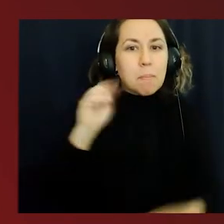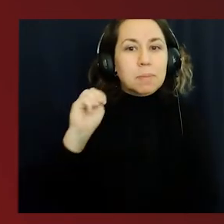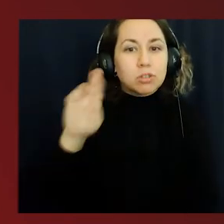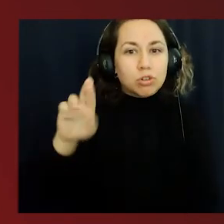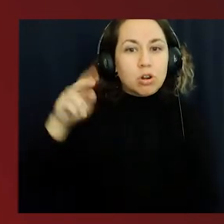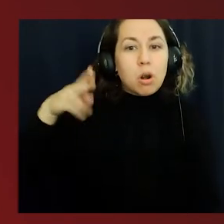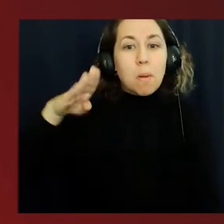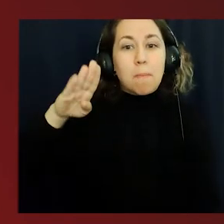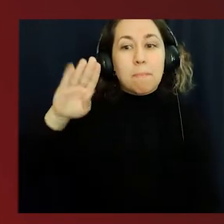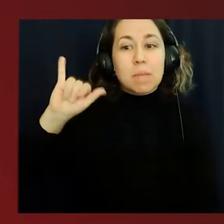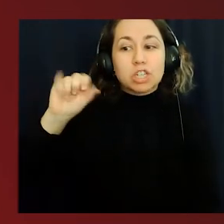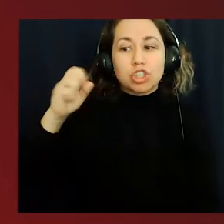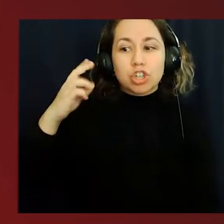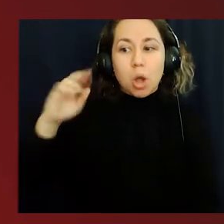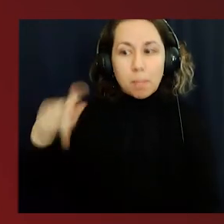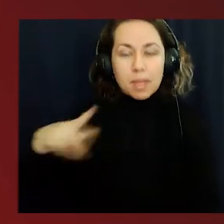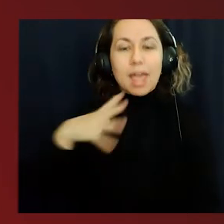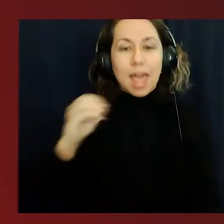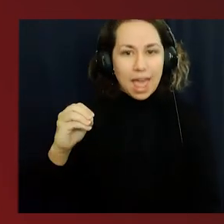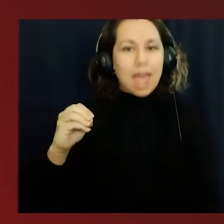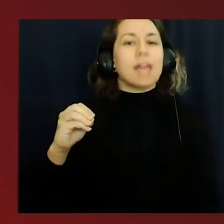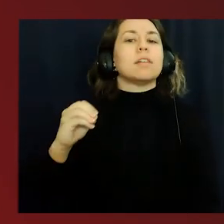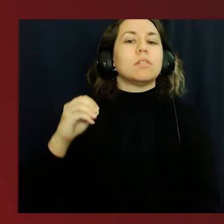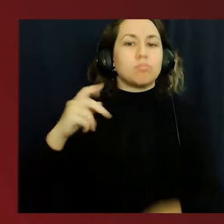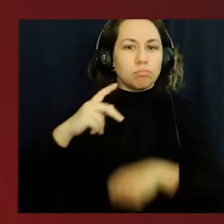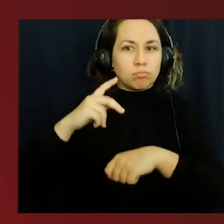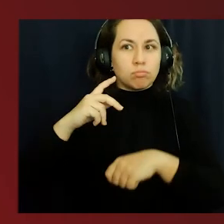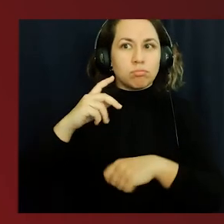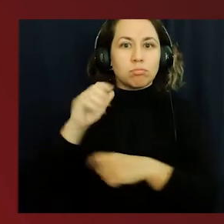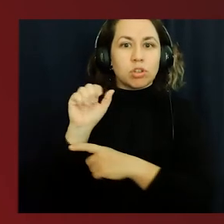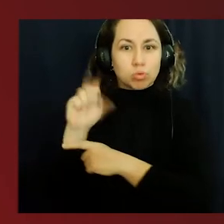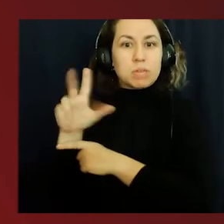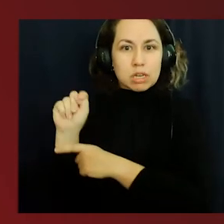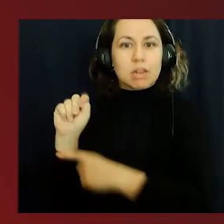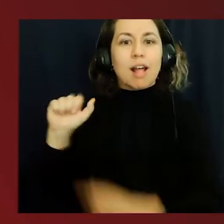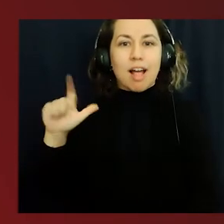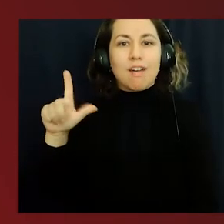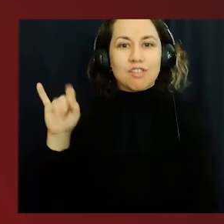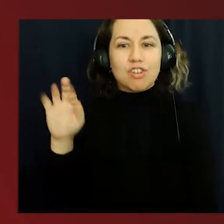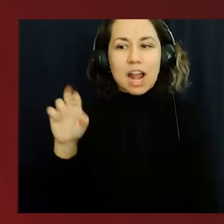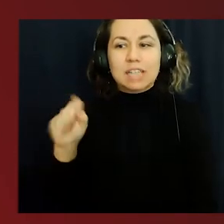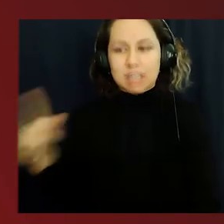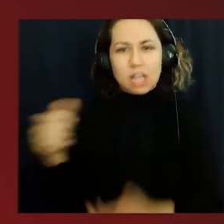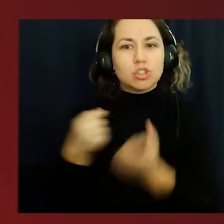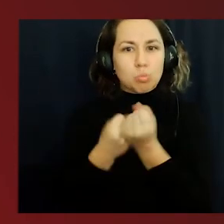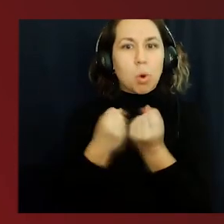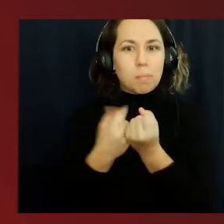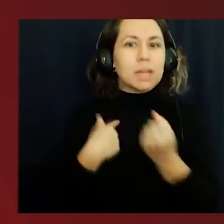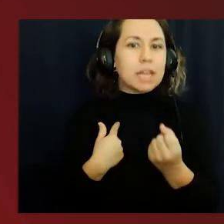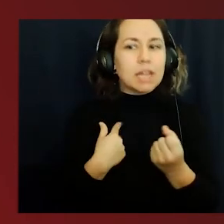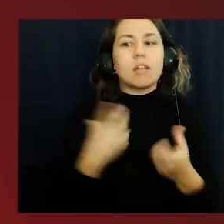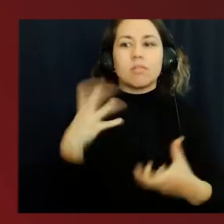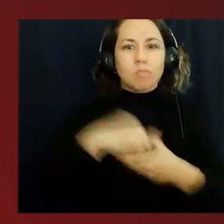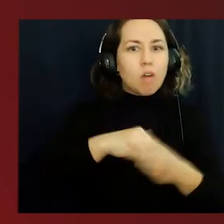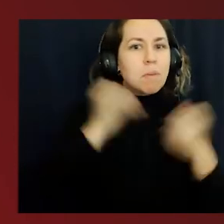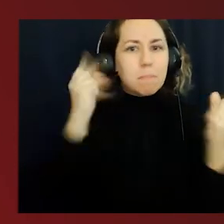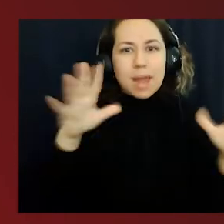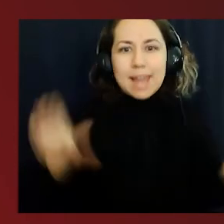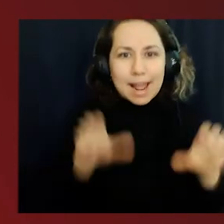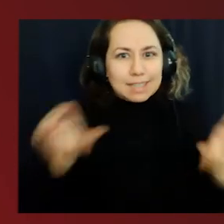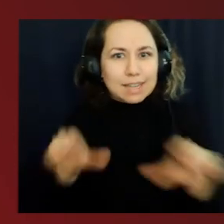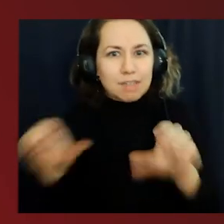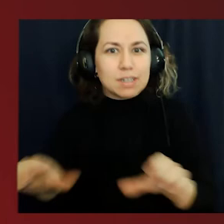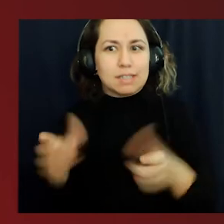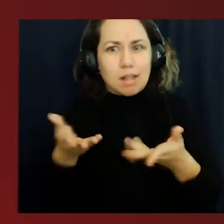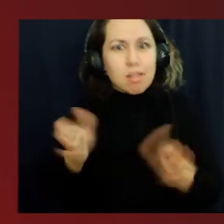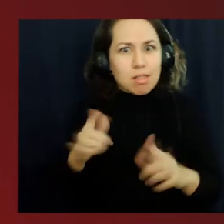Mr. Bishop and Dr. Alfonso Alvarez who both supported me throughout high school and allowed me to be in as many activities as I